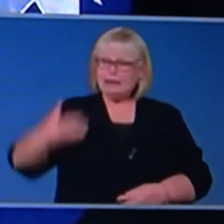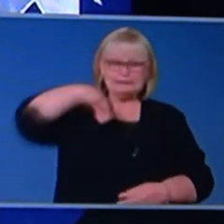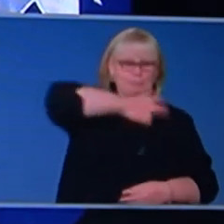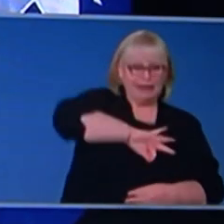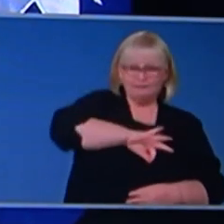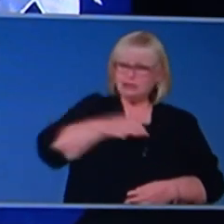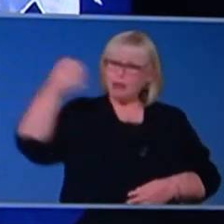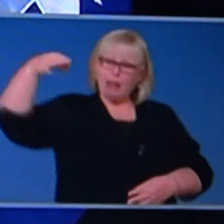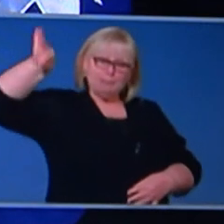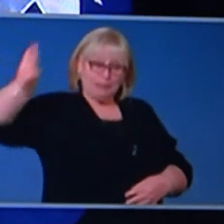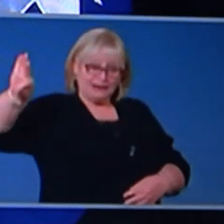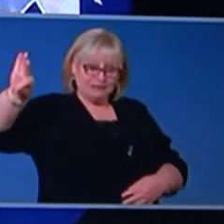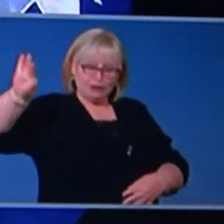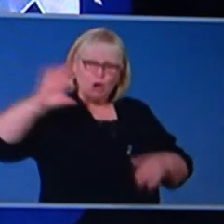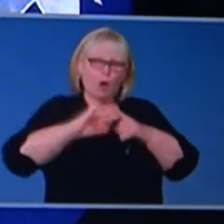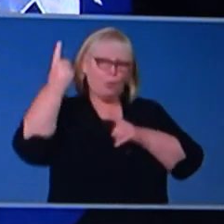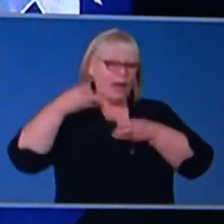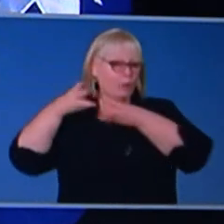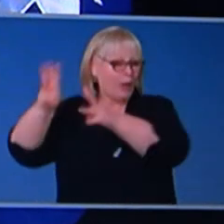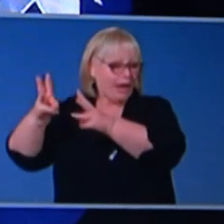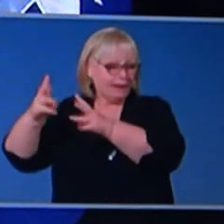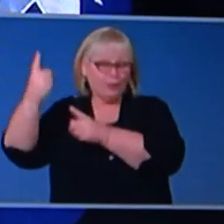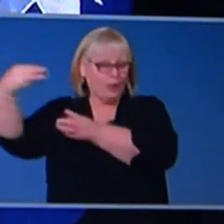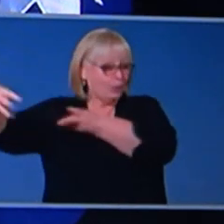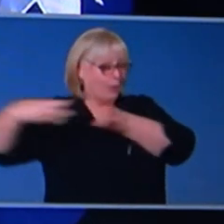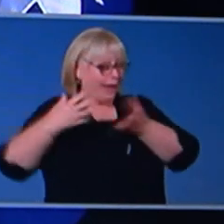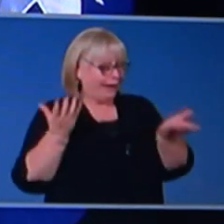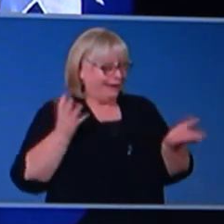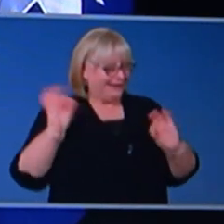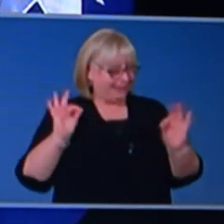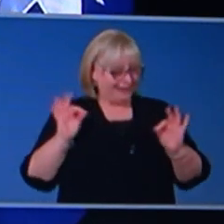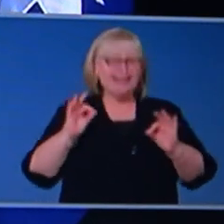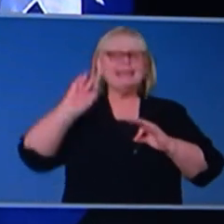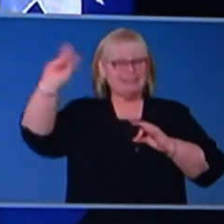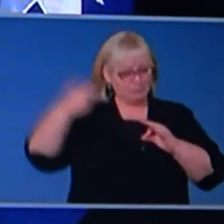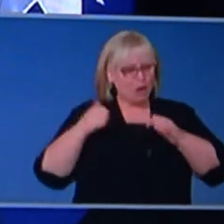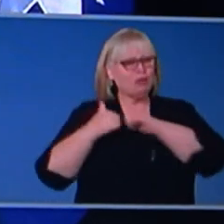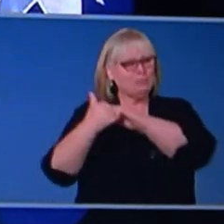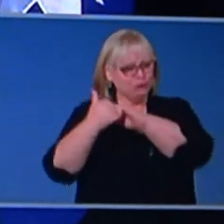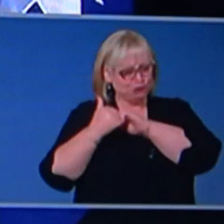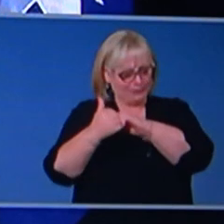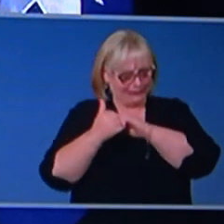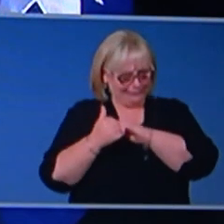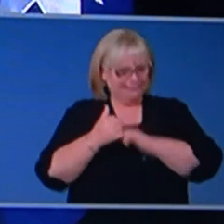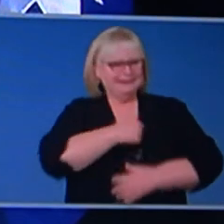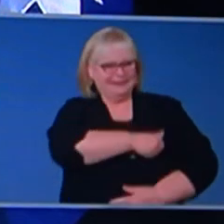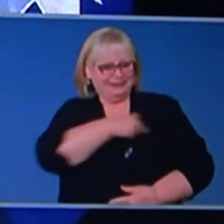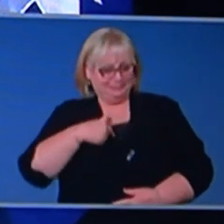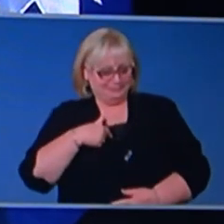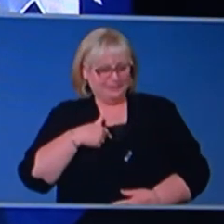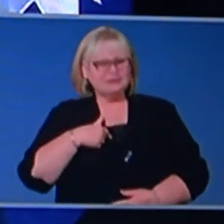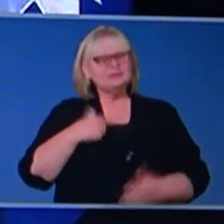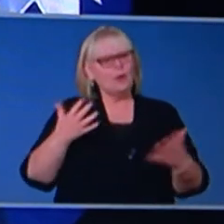one way street and is one that is, of course, important to Australia. Otherwise we would never have entered into it. And China would never have entered into it with Australia.